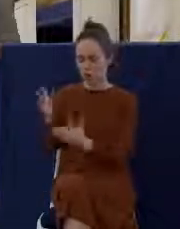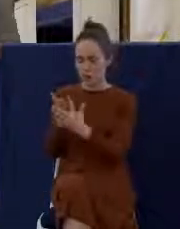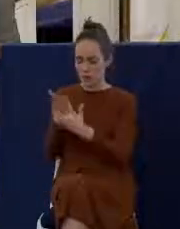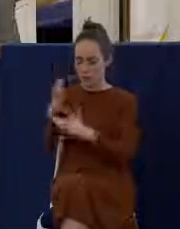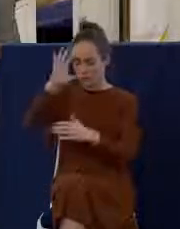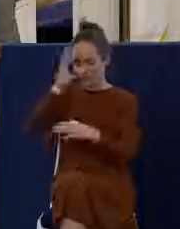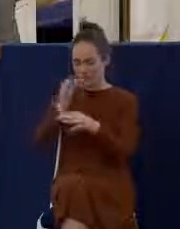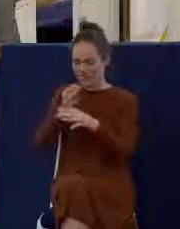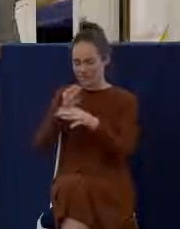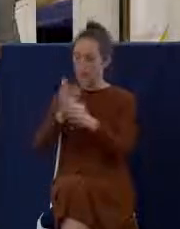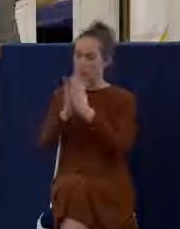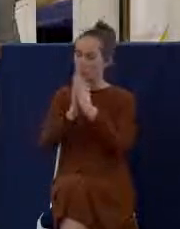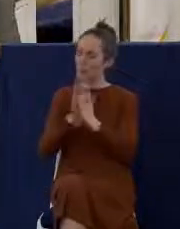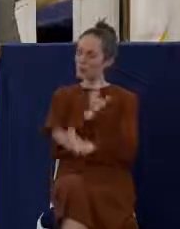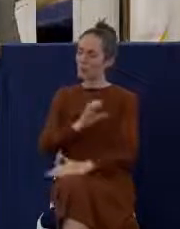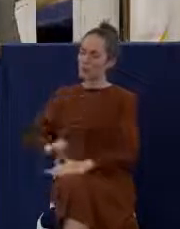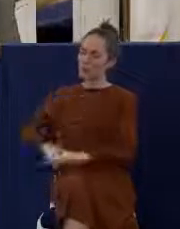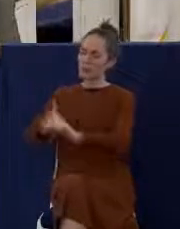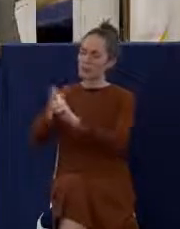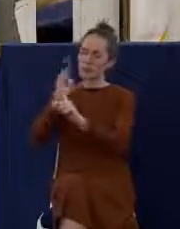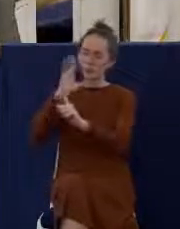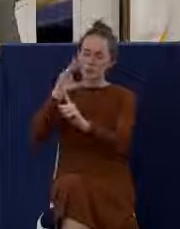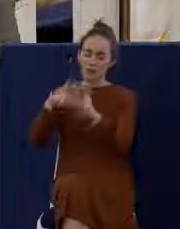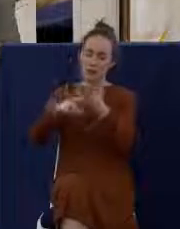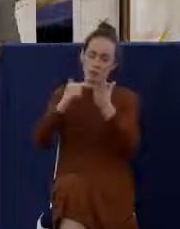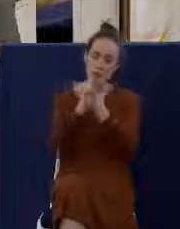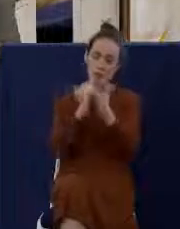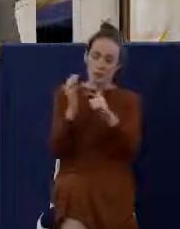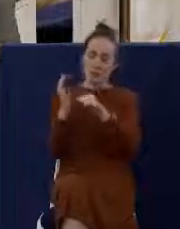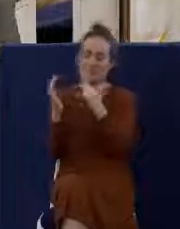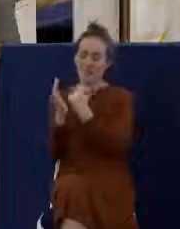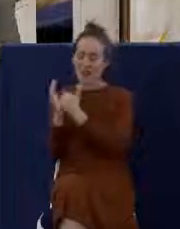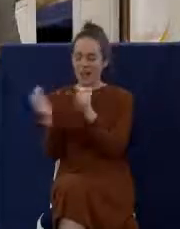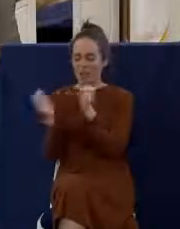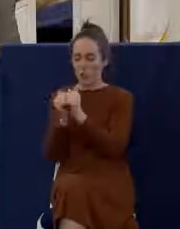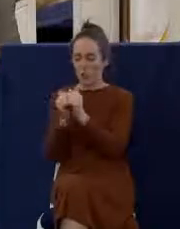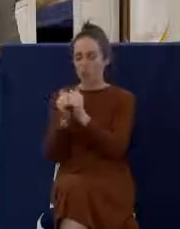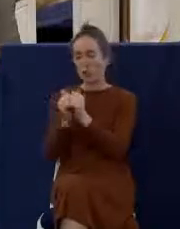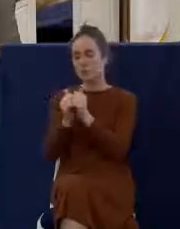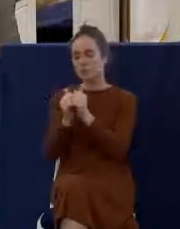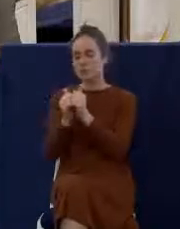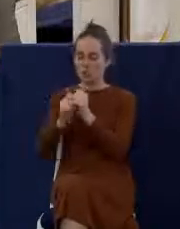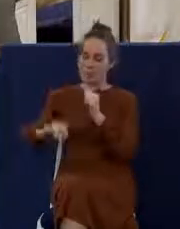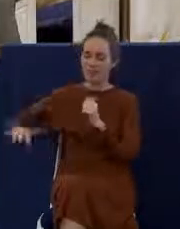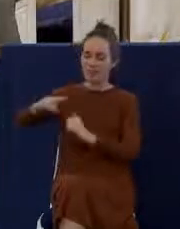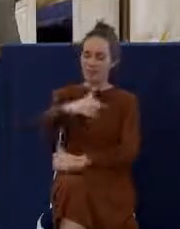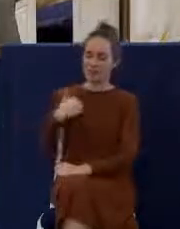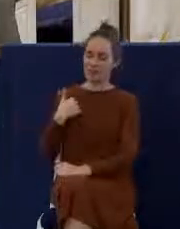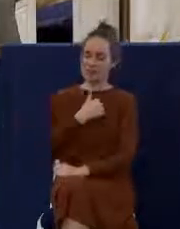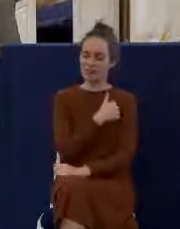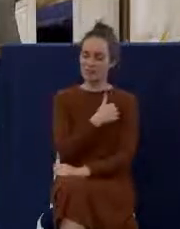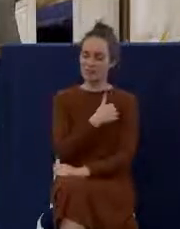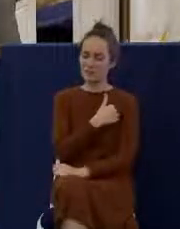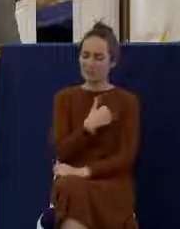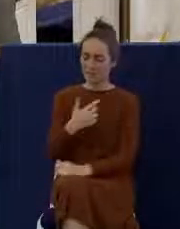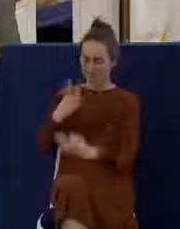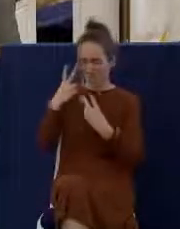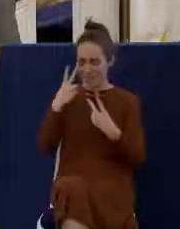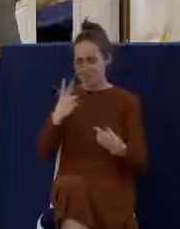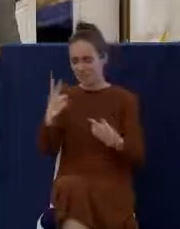crucified among us as we see Jesus, our Redeemer, dying for our sins.